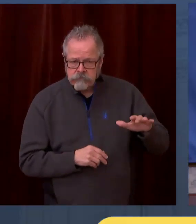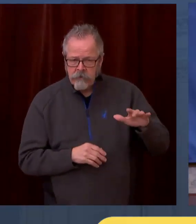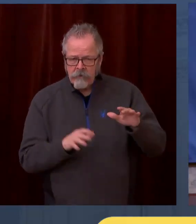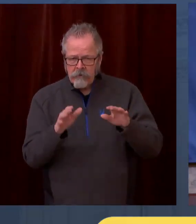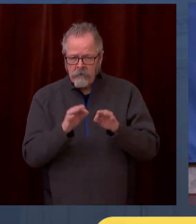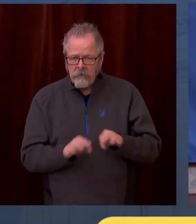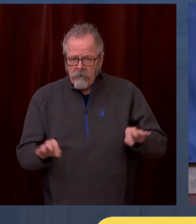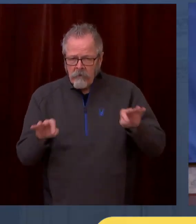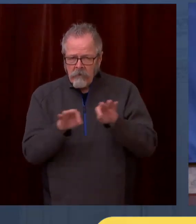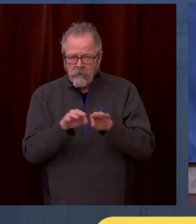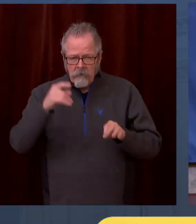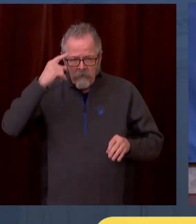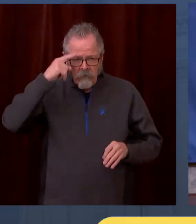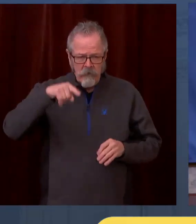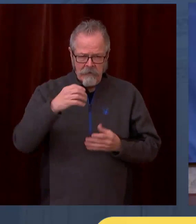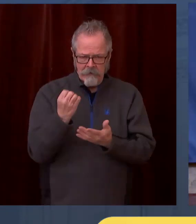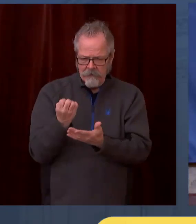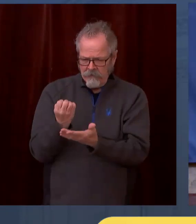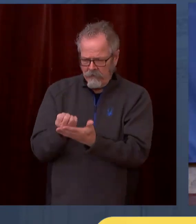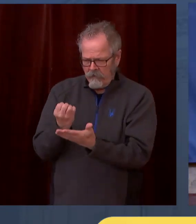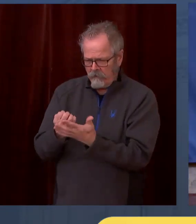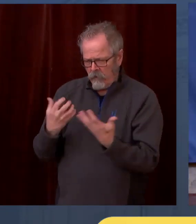So we've got some really good news today.